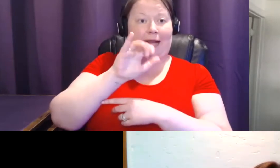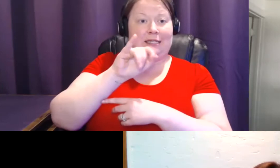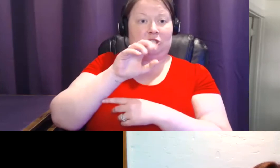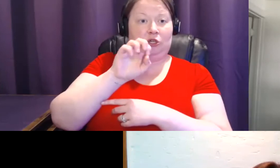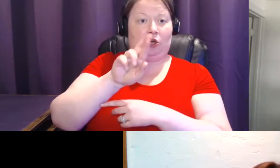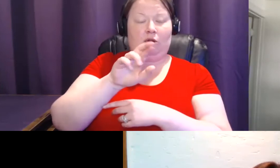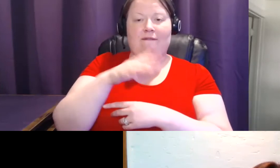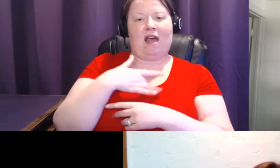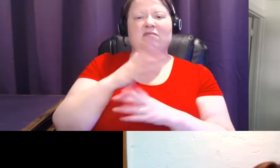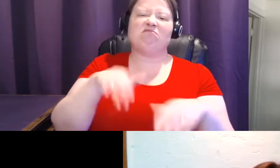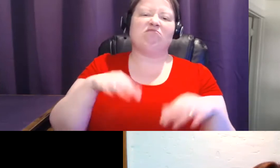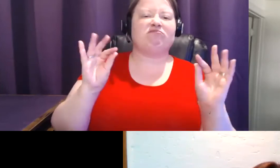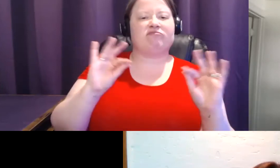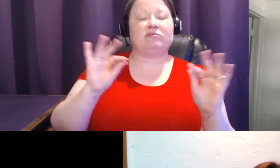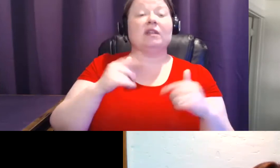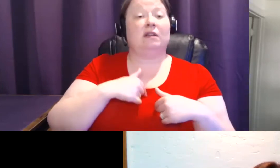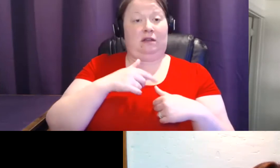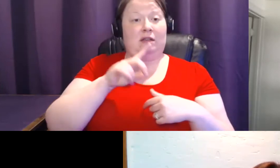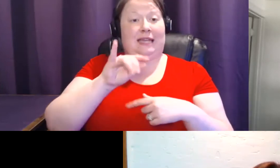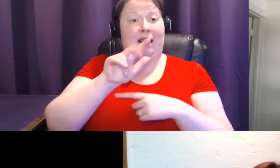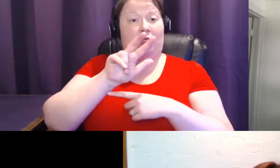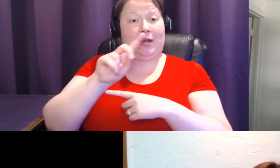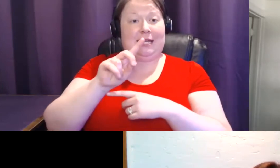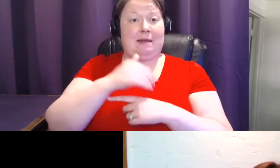And I got a 3D mammogram that came out clean.